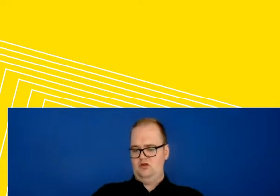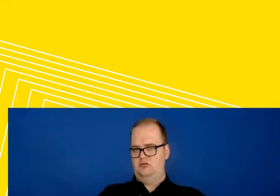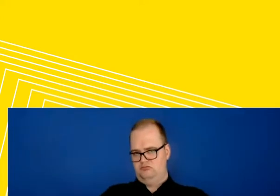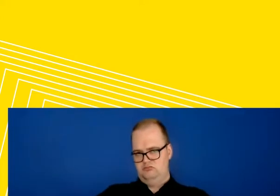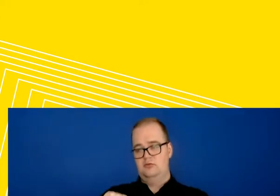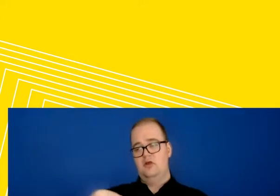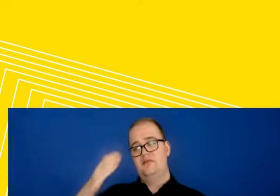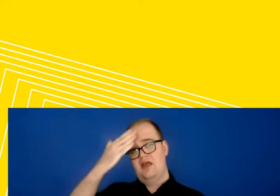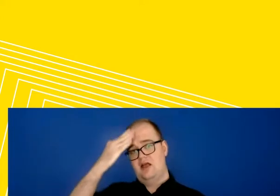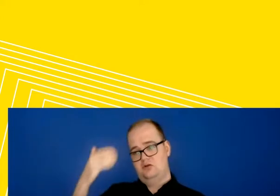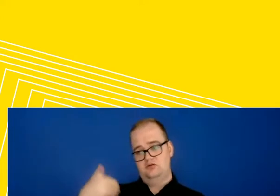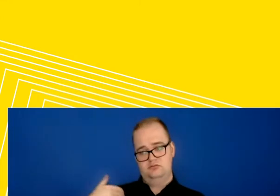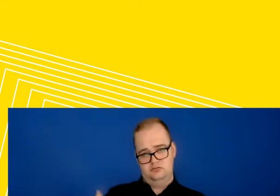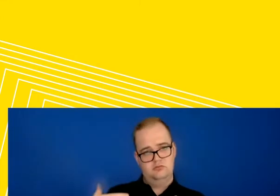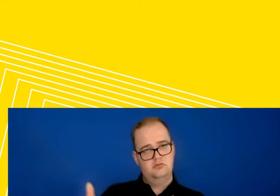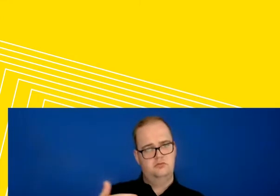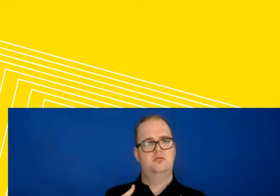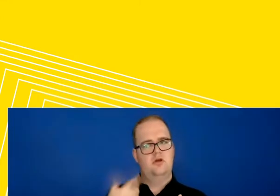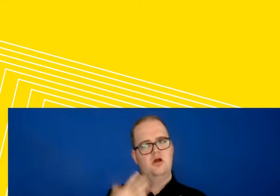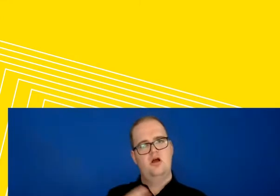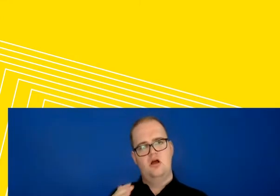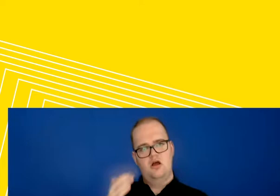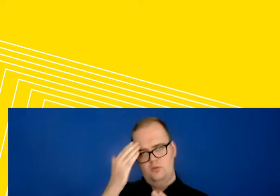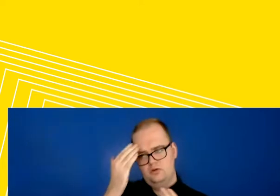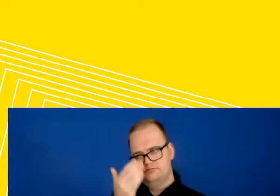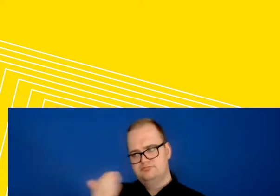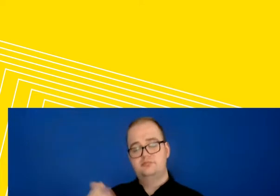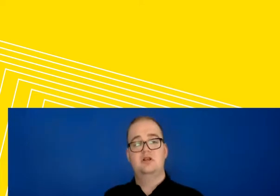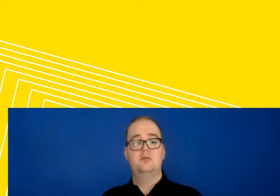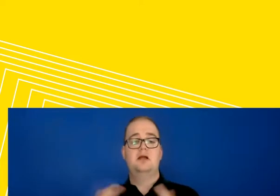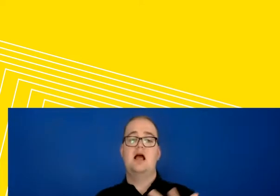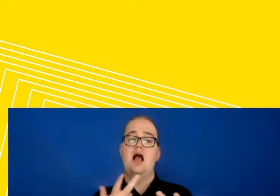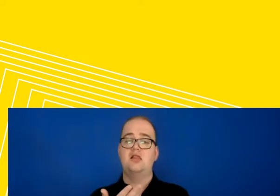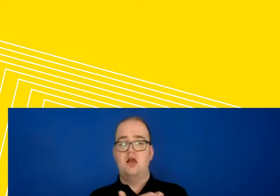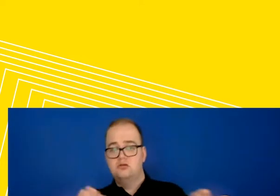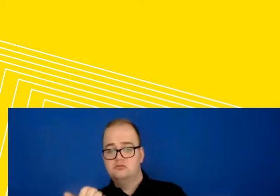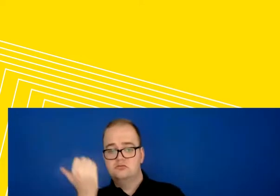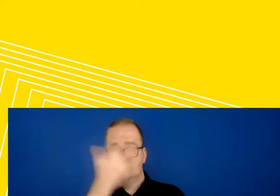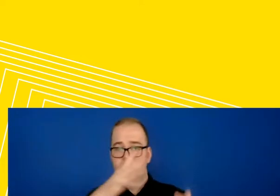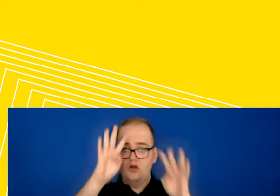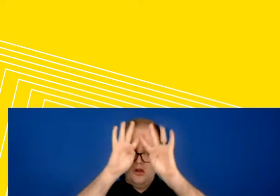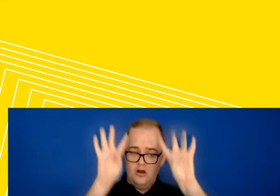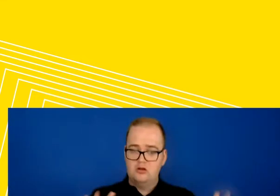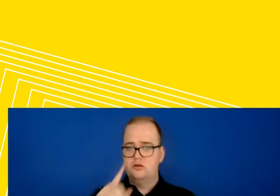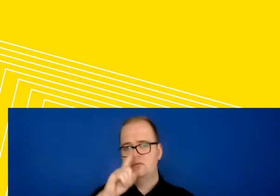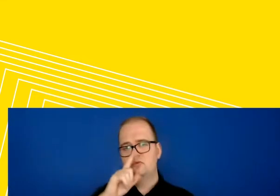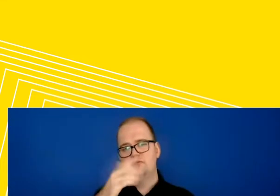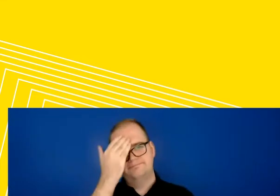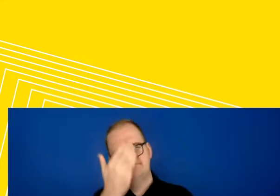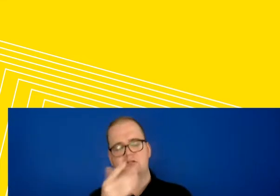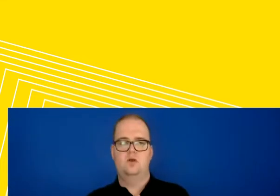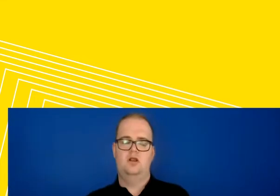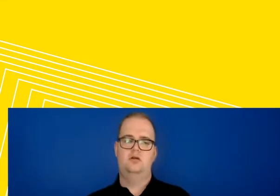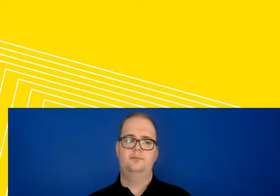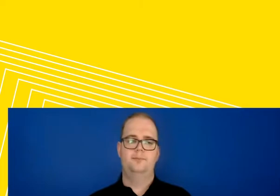and extend that respect to other Aboriginal and Torres Strait Island people who are present. Those joining us online may wish to